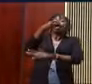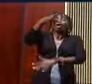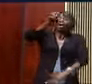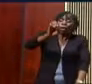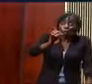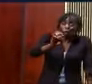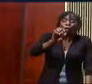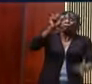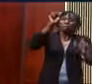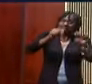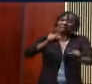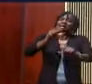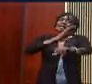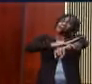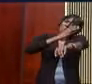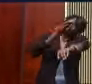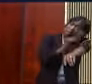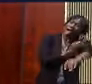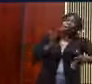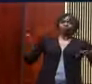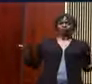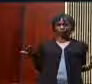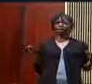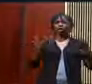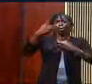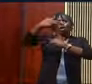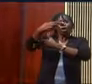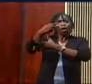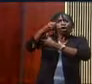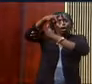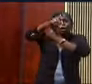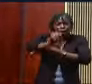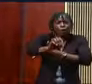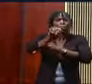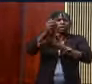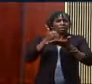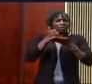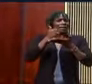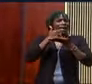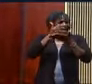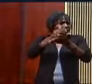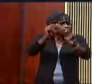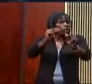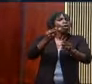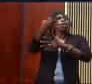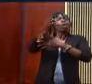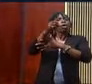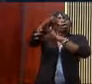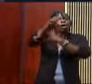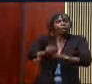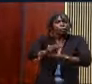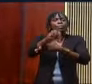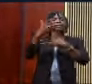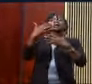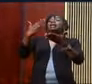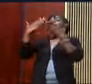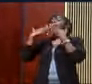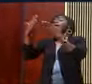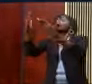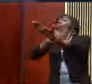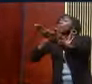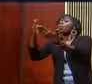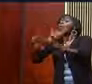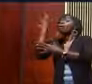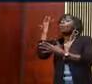powerful enough to hope you. Prayer will hope you. Thank you, choir, because y'all blessed me